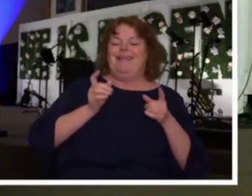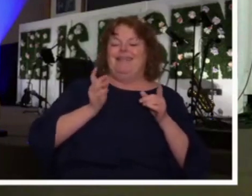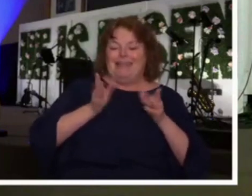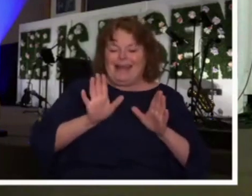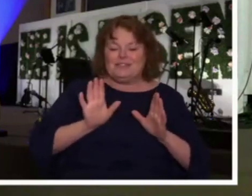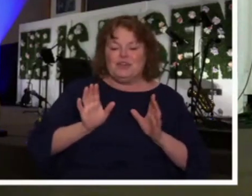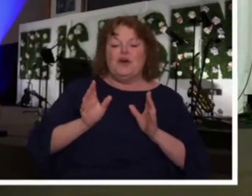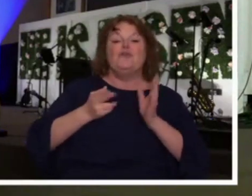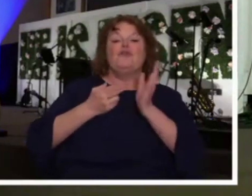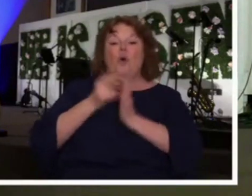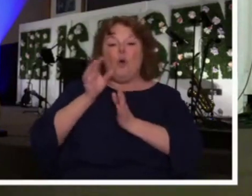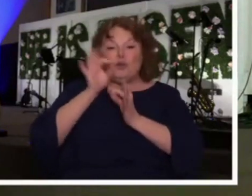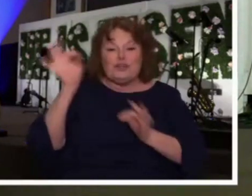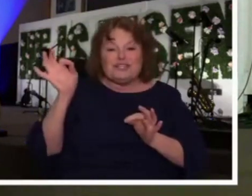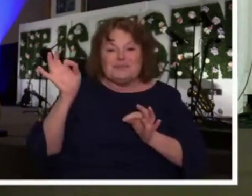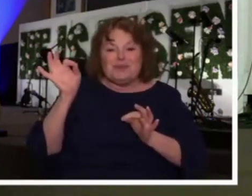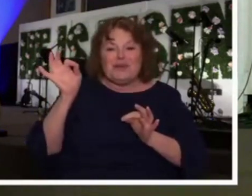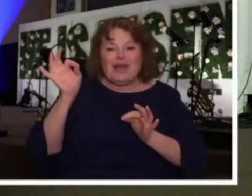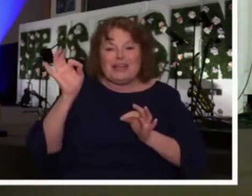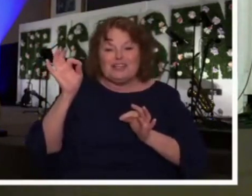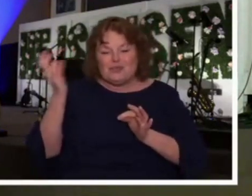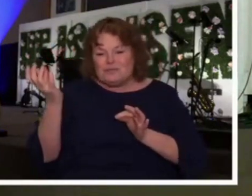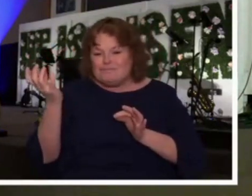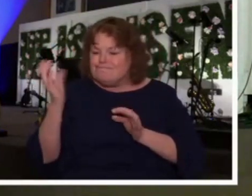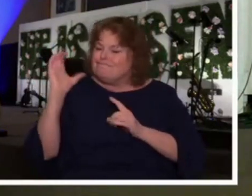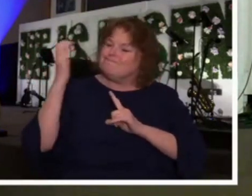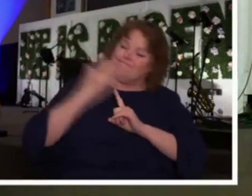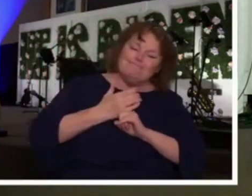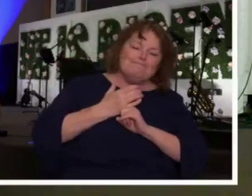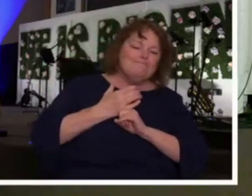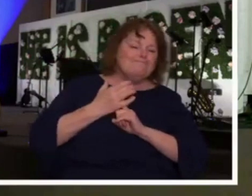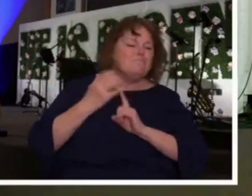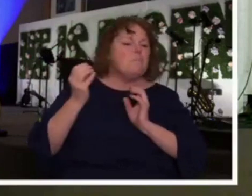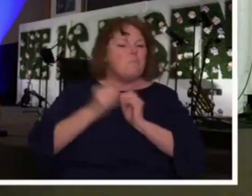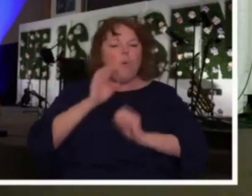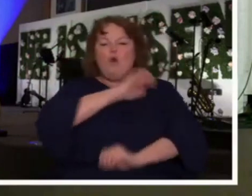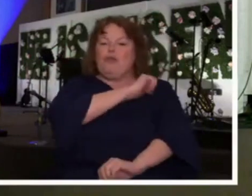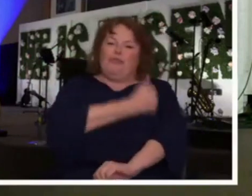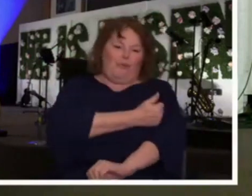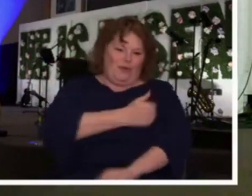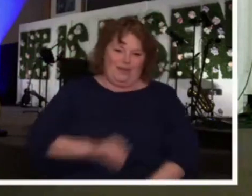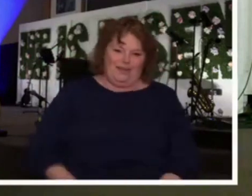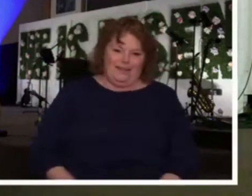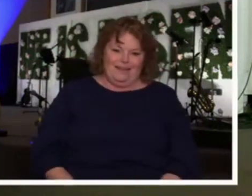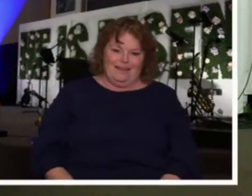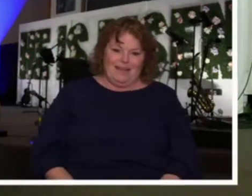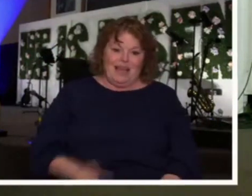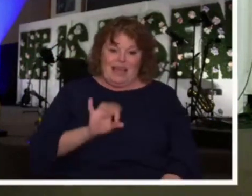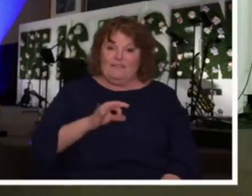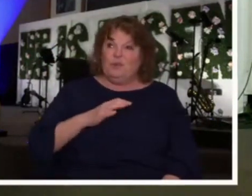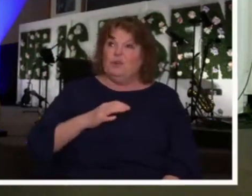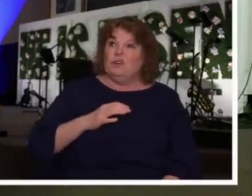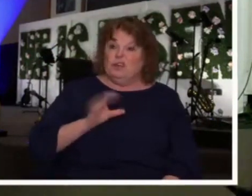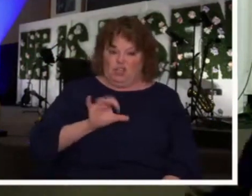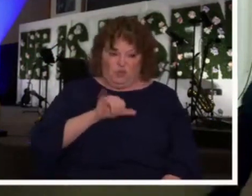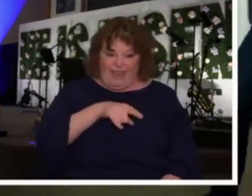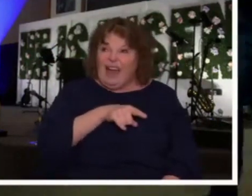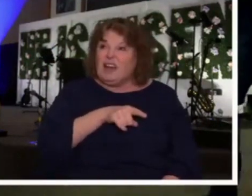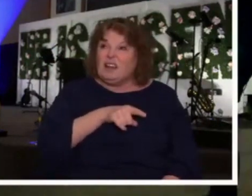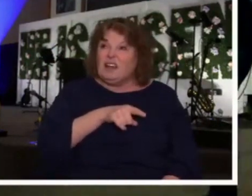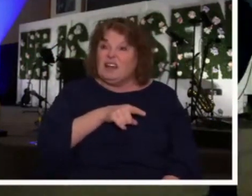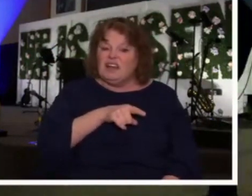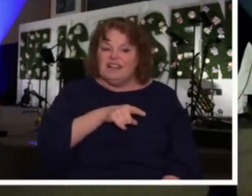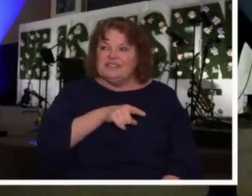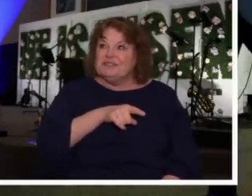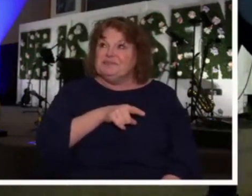Holy Spirit to operate in great authority in a coming moment. What He will give to you in that moment will far surpass